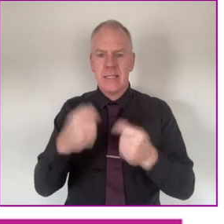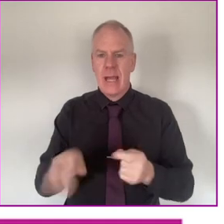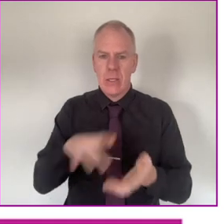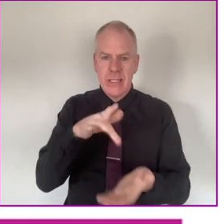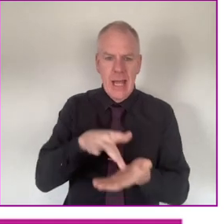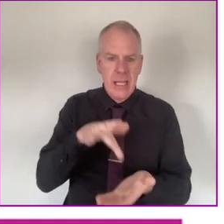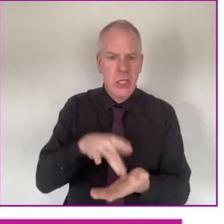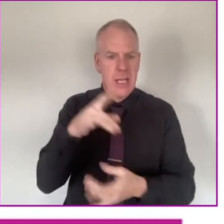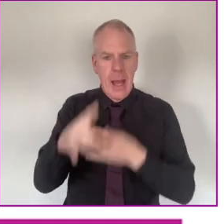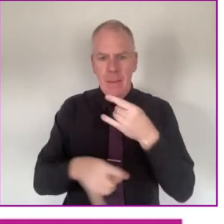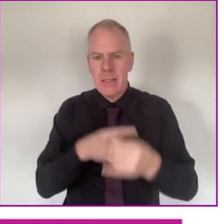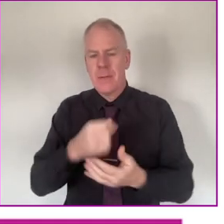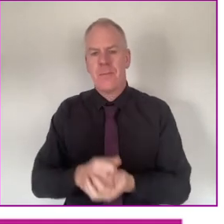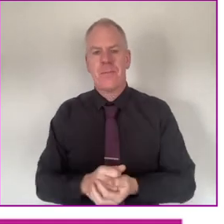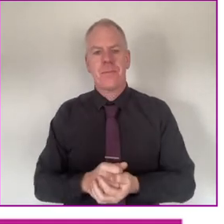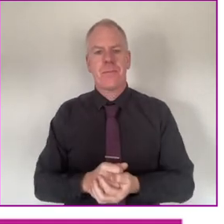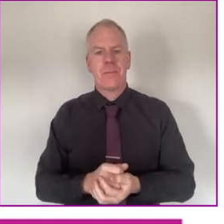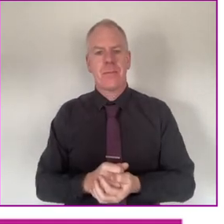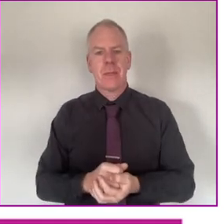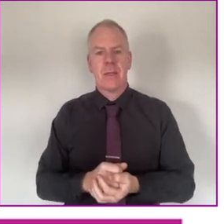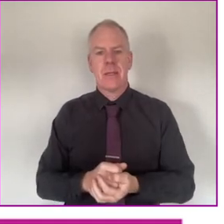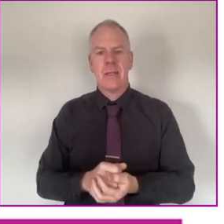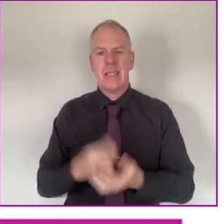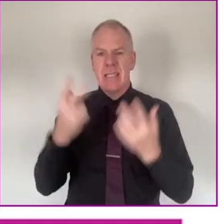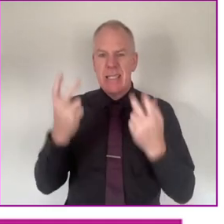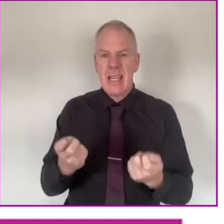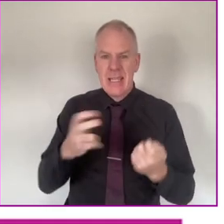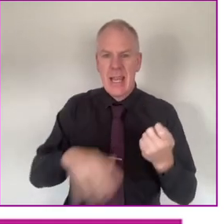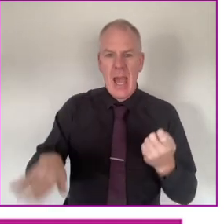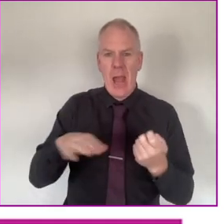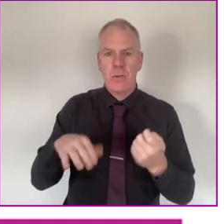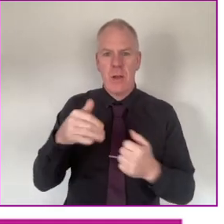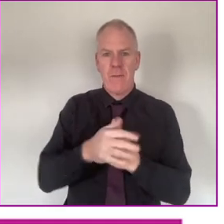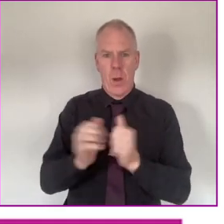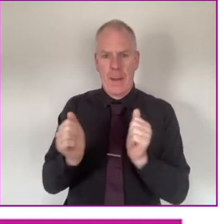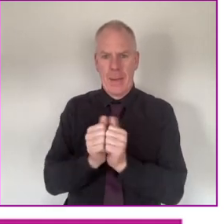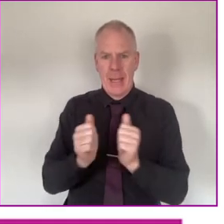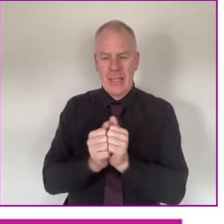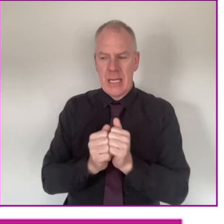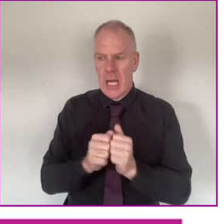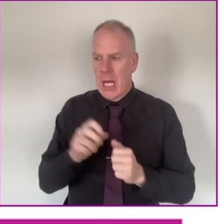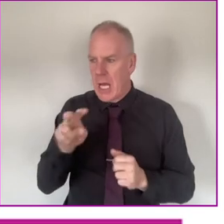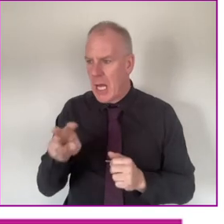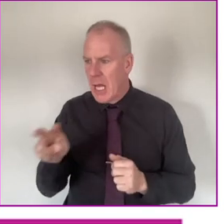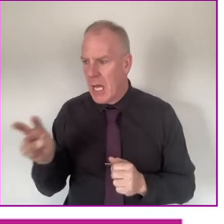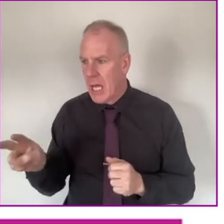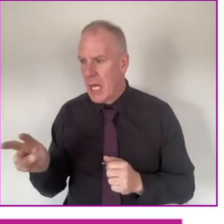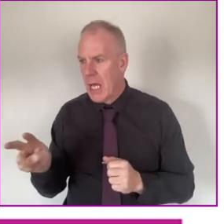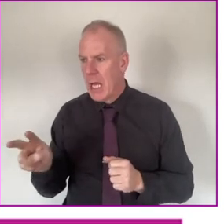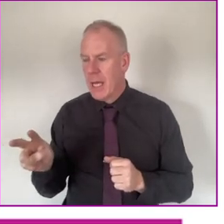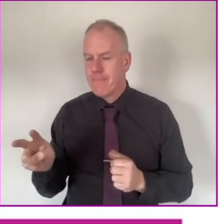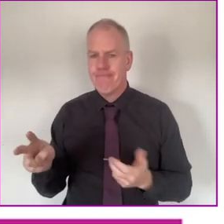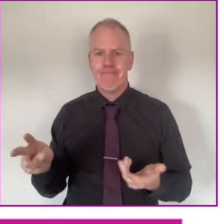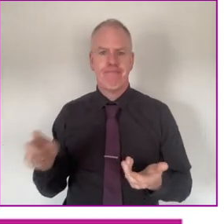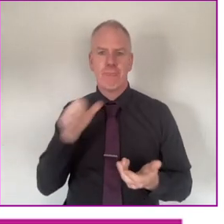and in town centres, there was seating areas, and people were meeting. But again, we